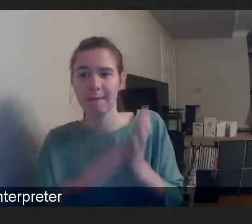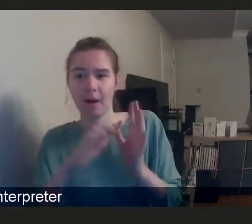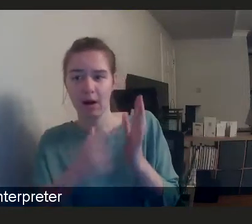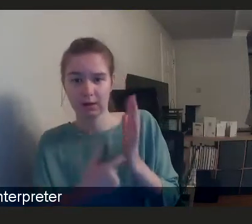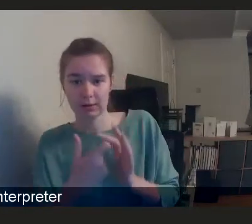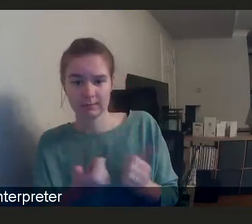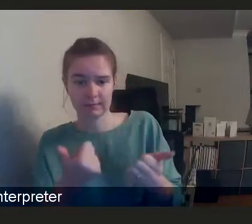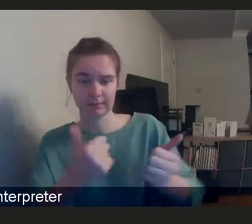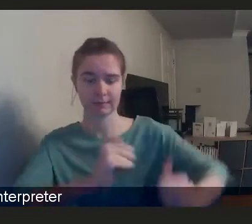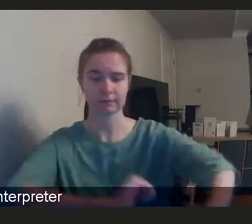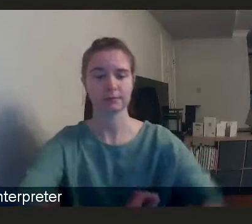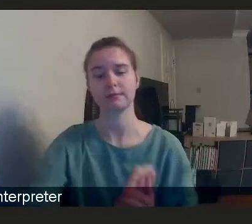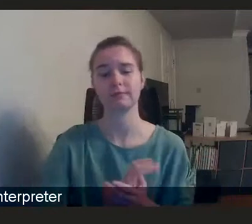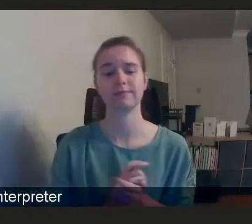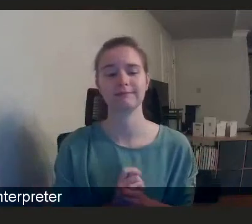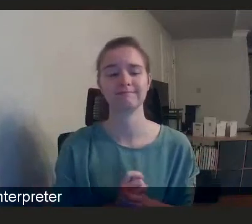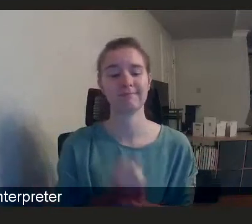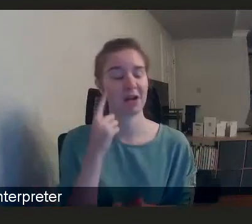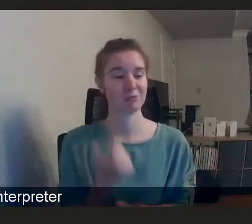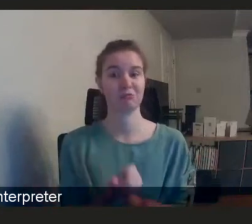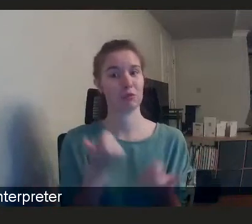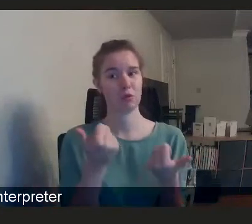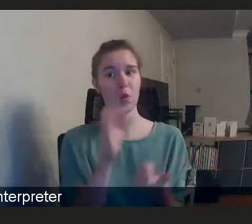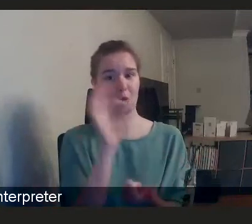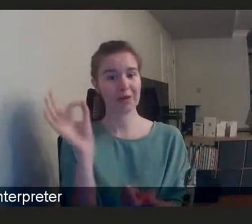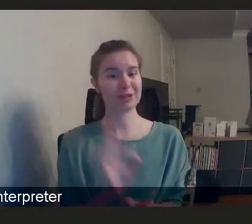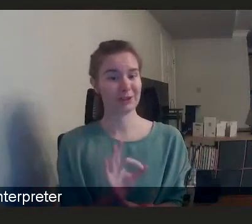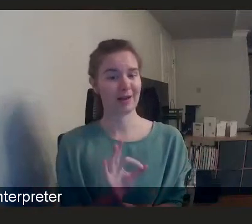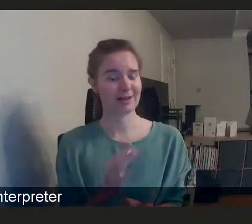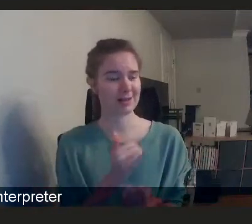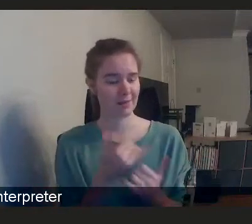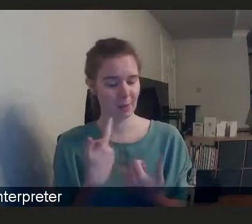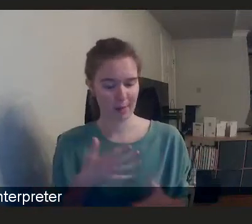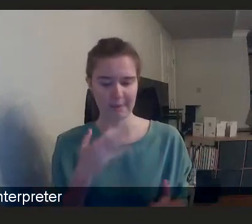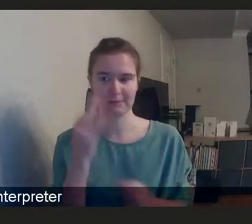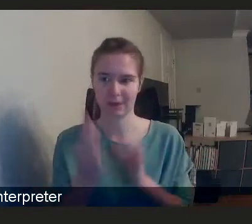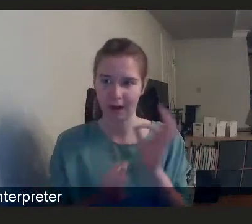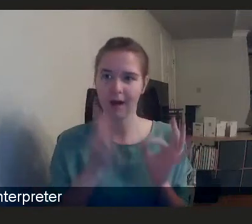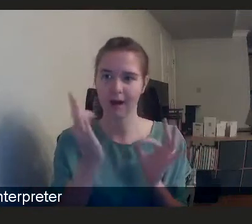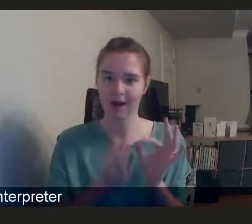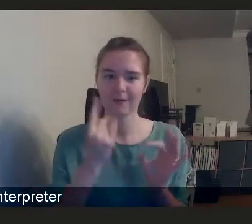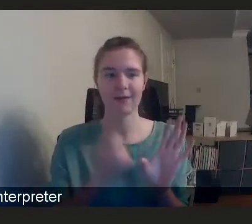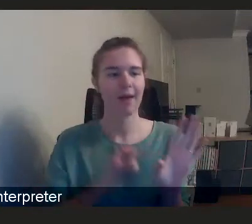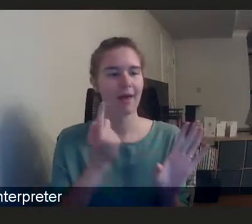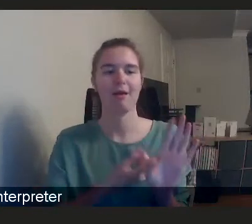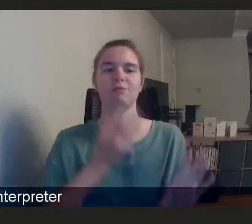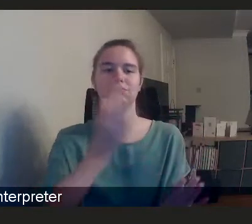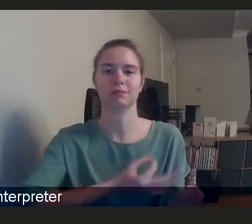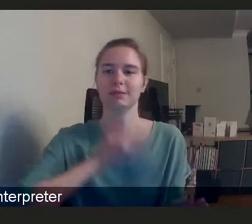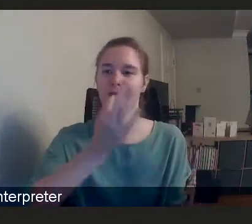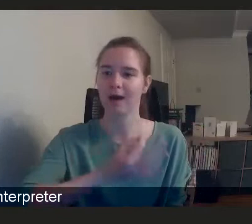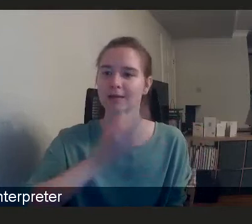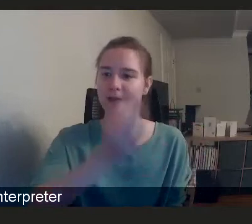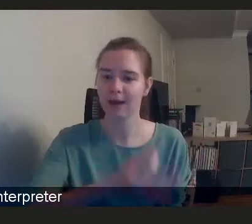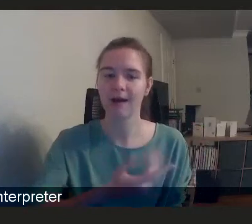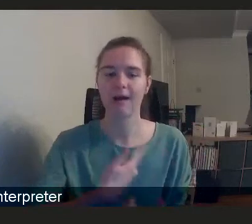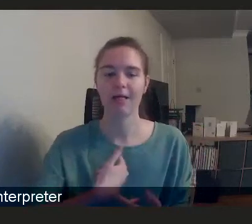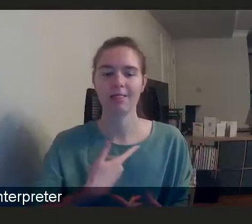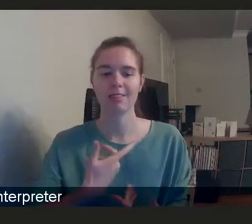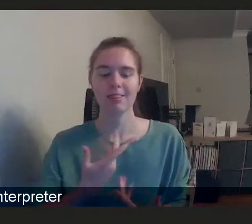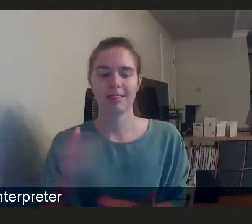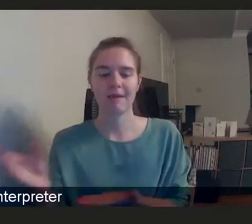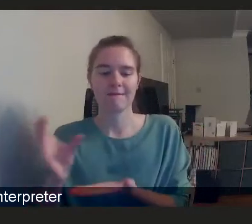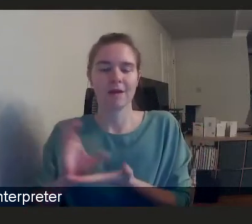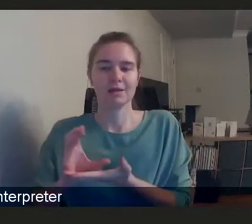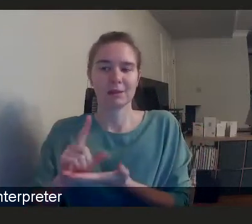I think, I think that's a really good question. And it's something that we've been asking for years and years. It's, you know, the funding climate is one